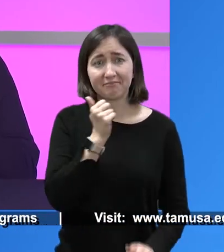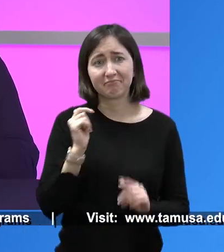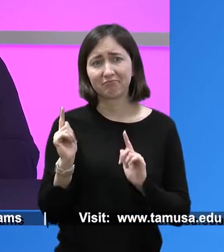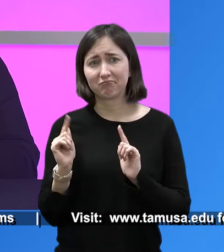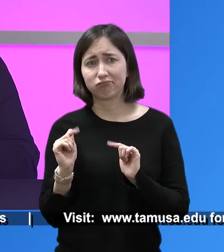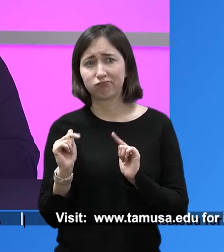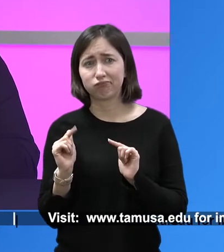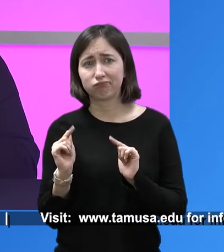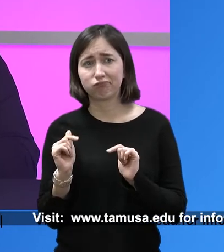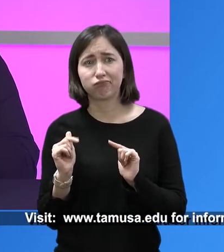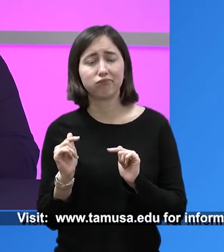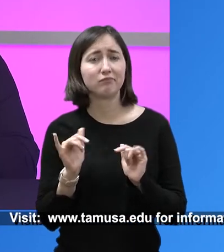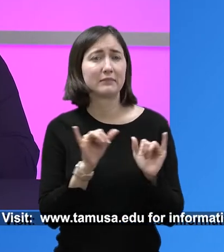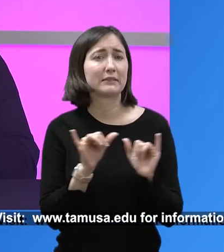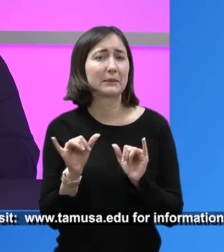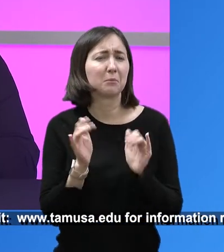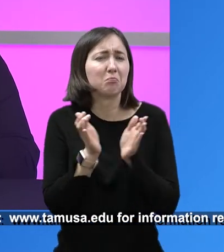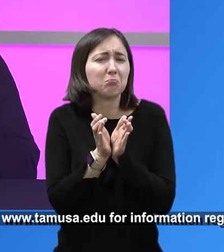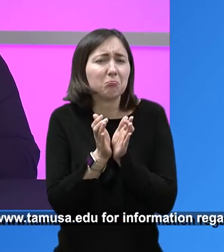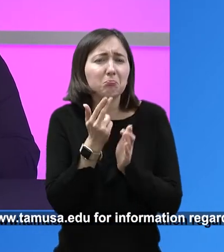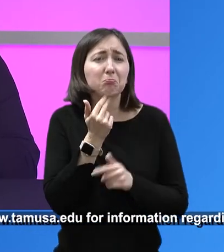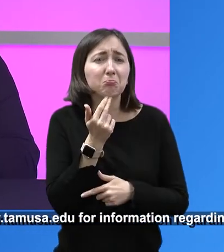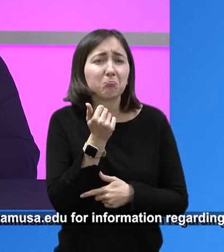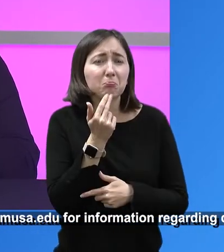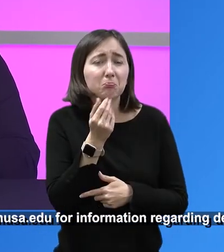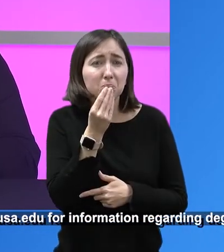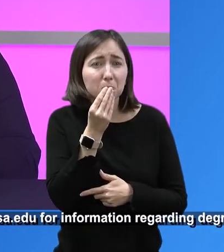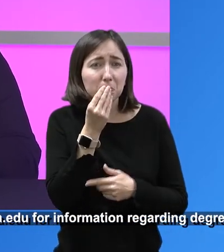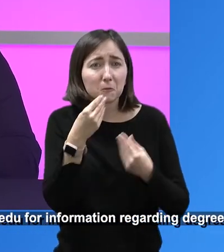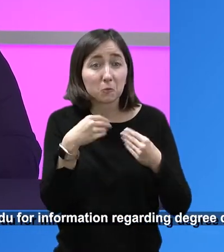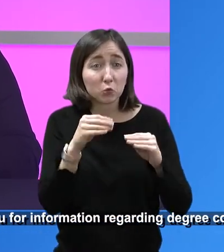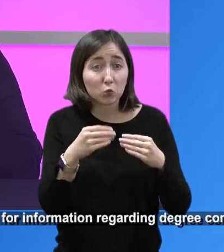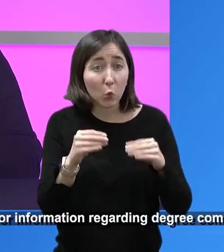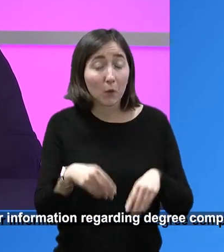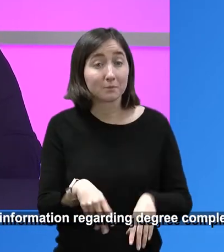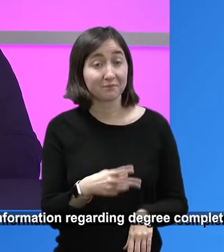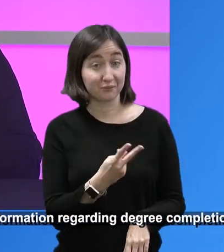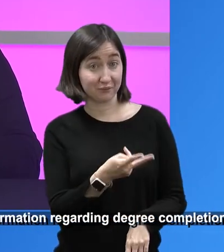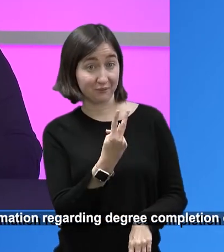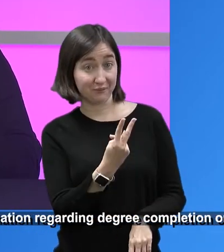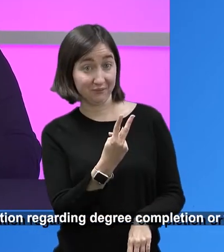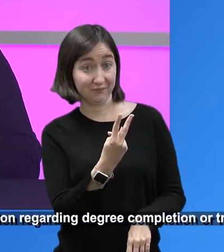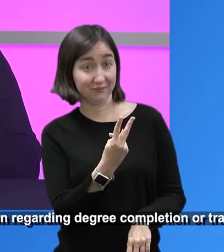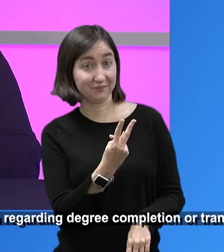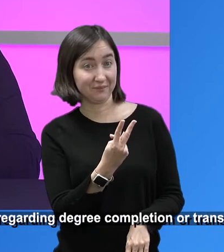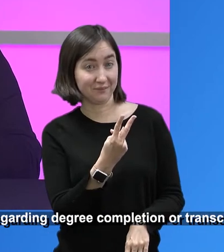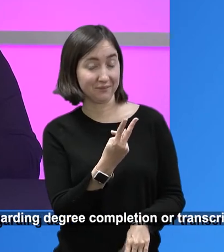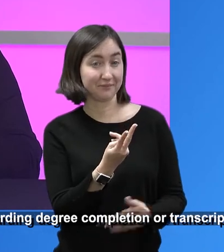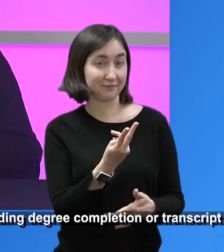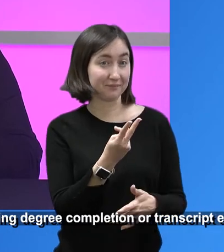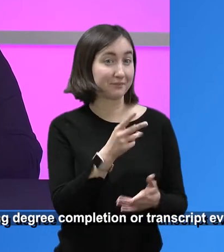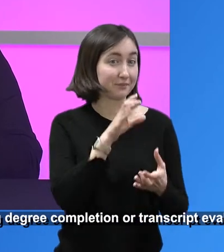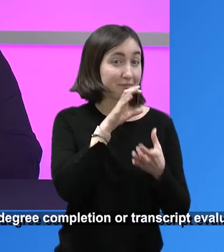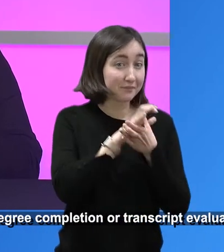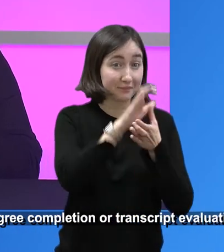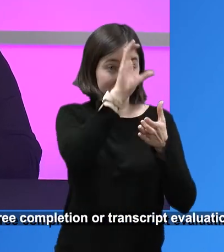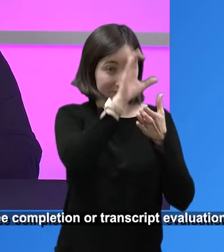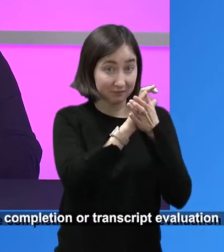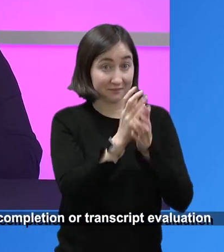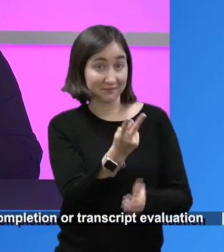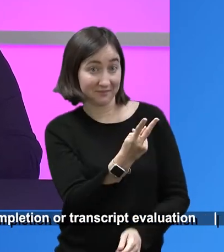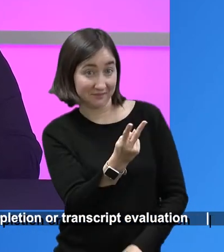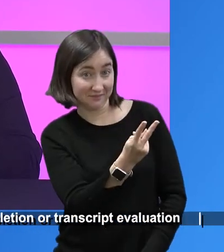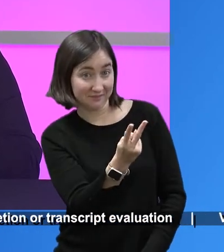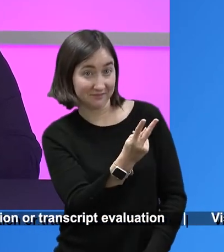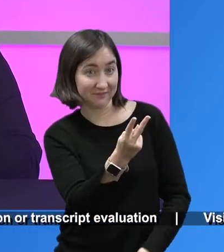it was a couple that owned it. And they were wonderful. We learned about money because we had to pay them and they'd give us our change back. So that